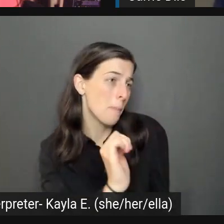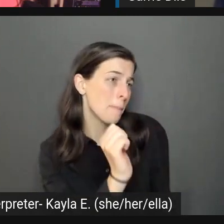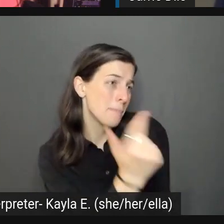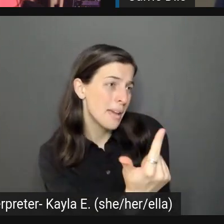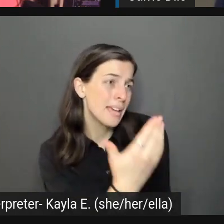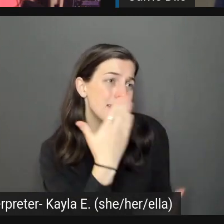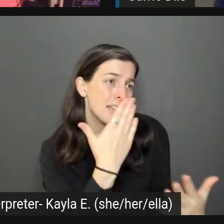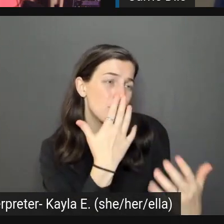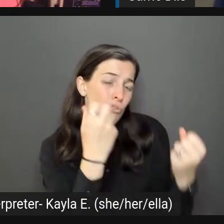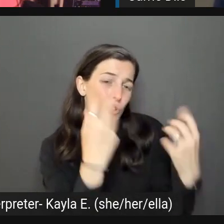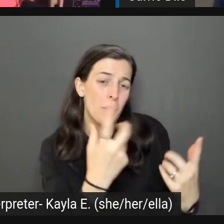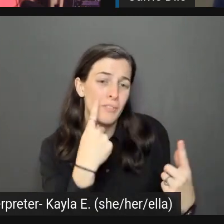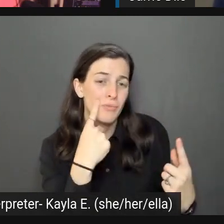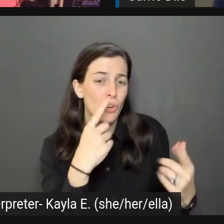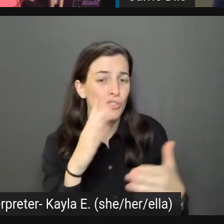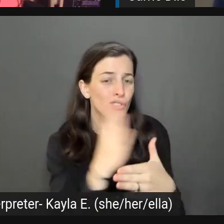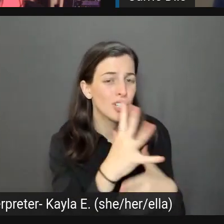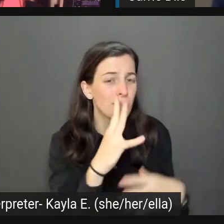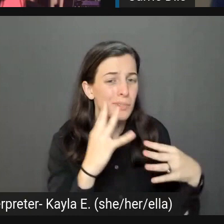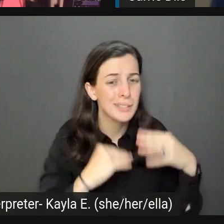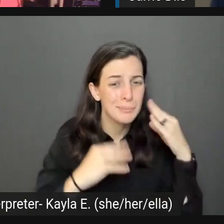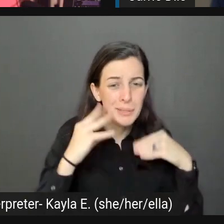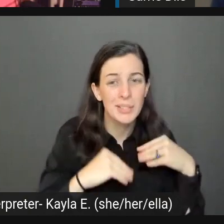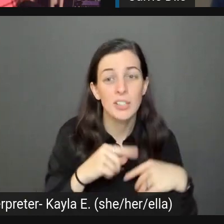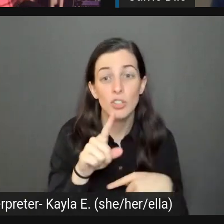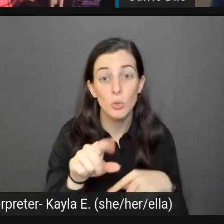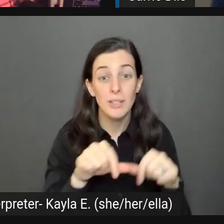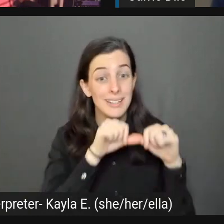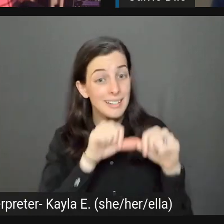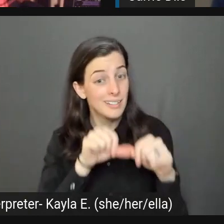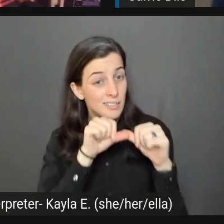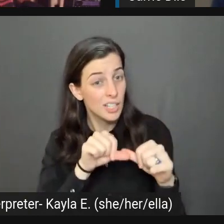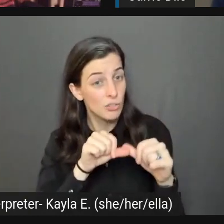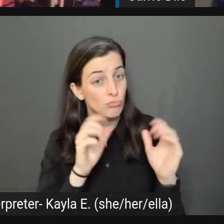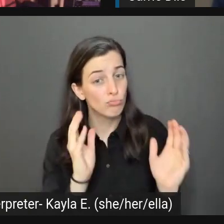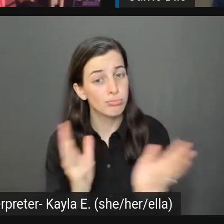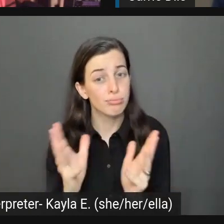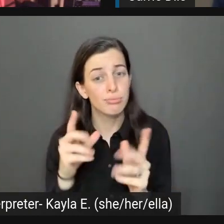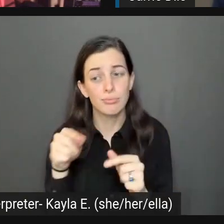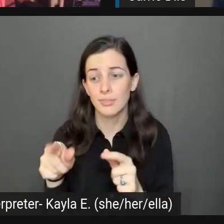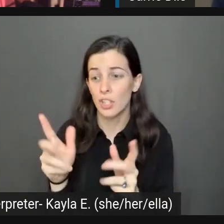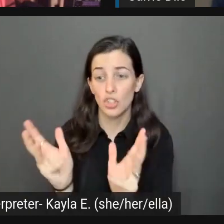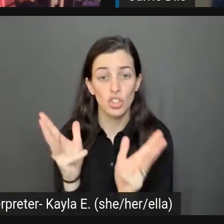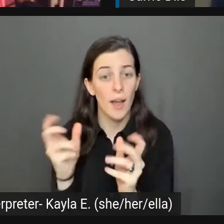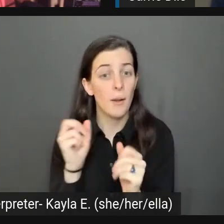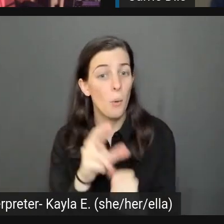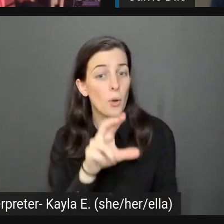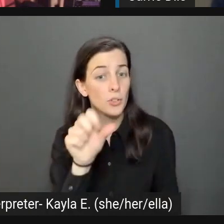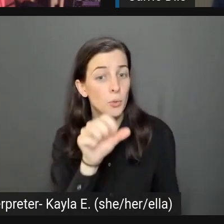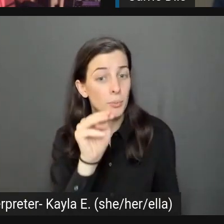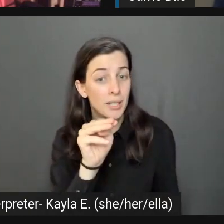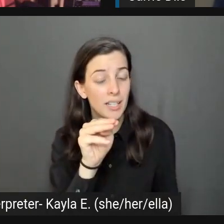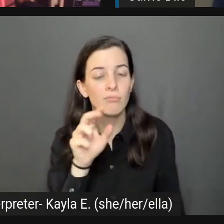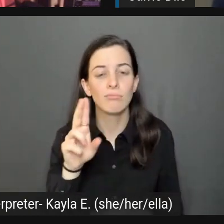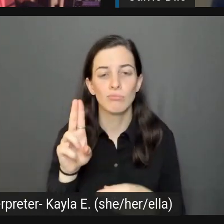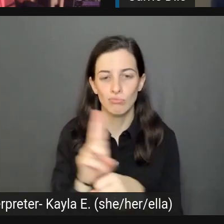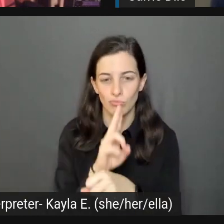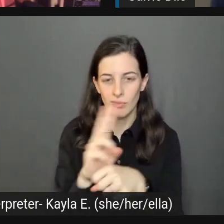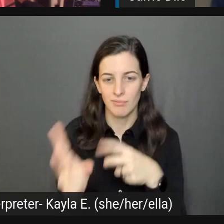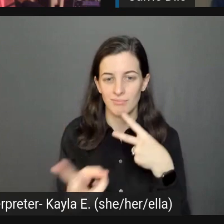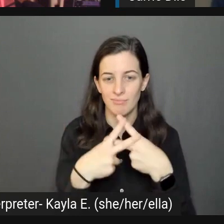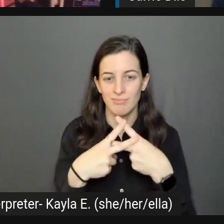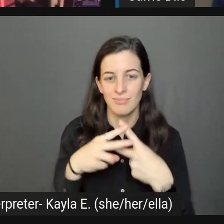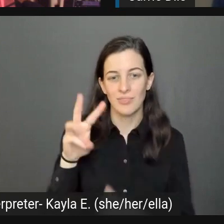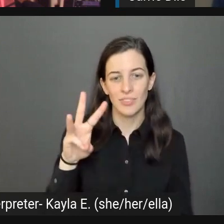for everyone for attending this session. You can continue the conversation and chat or on social media using hashtag WP